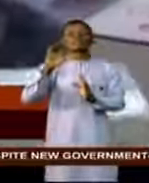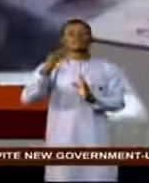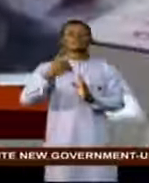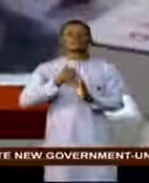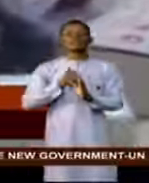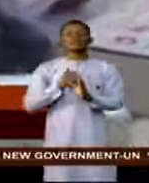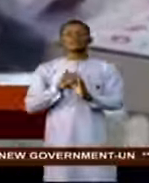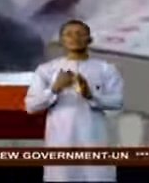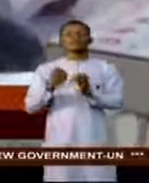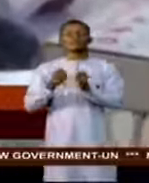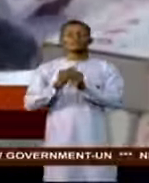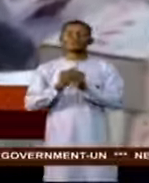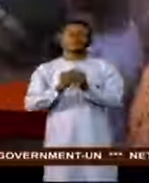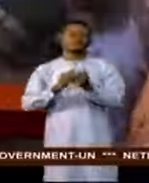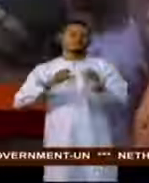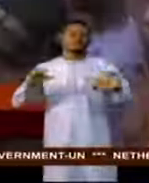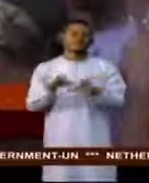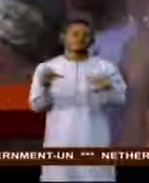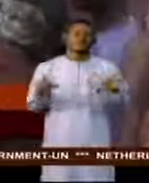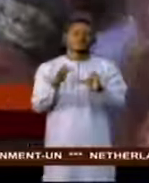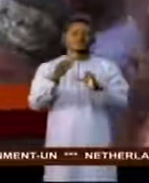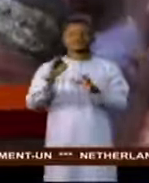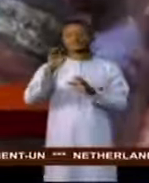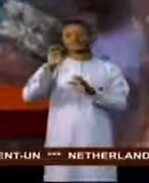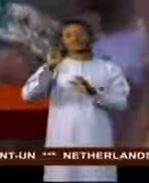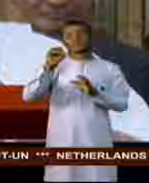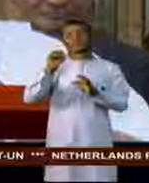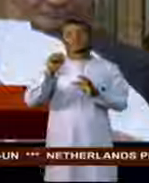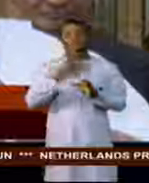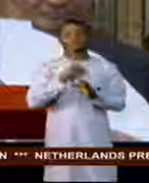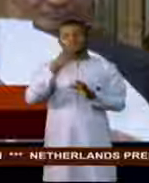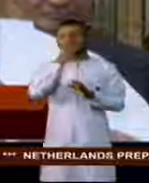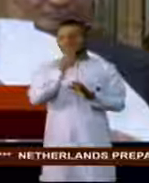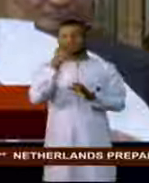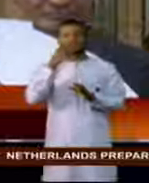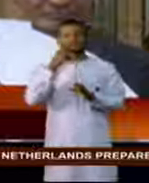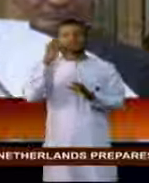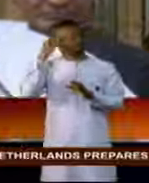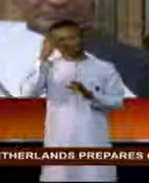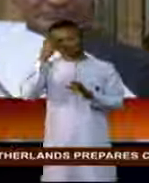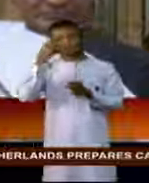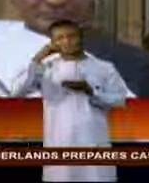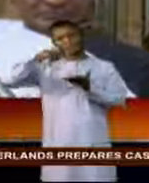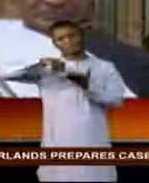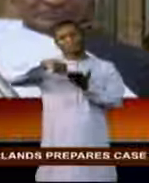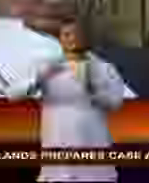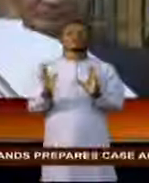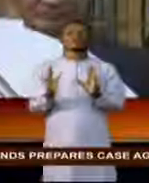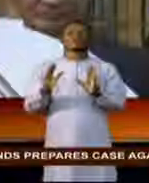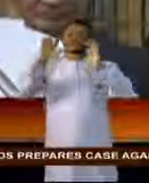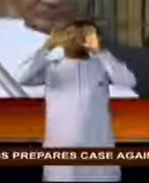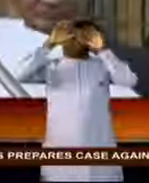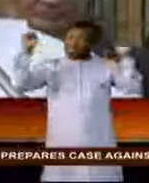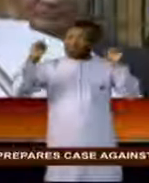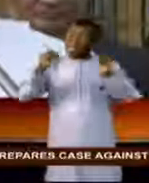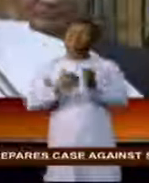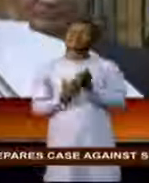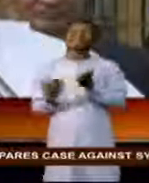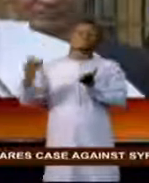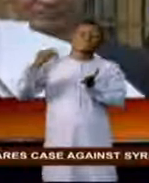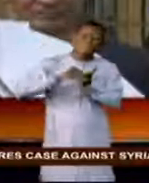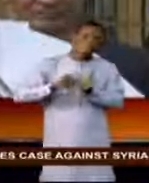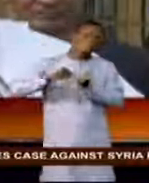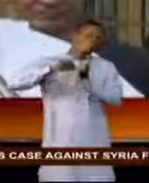over the conduct of Edo and UNDO governorship elections. This Excellency Mr. President has reiterated his